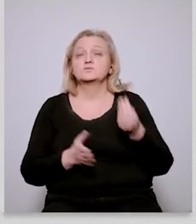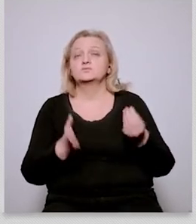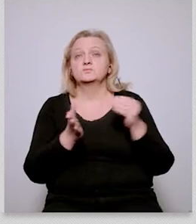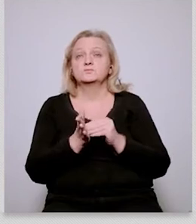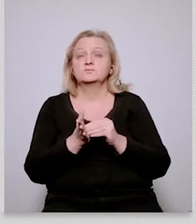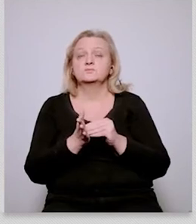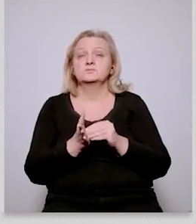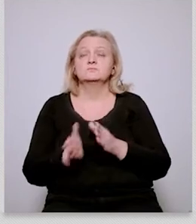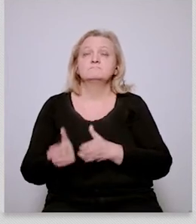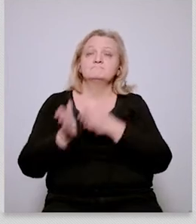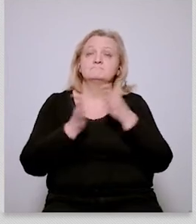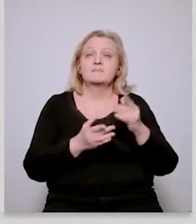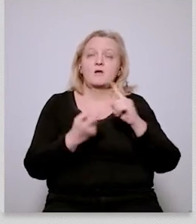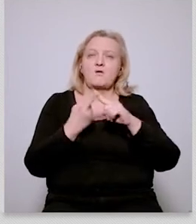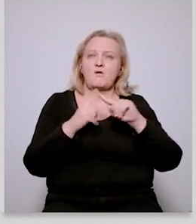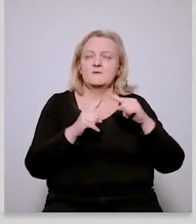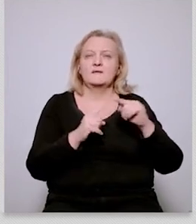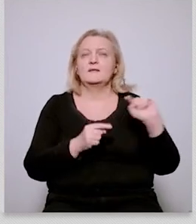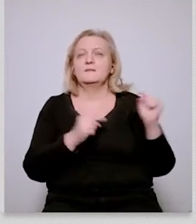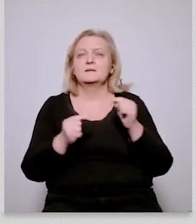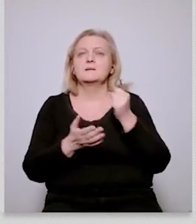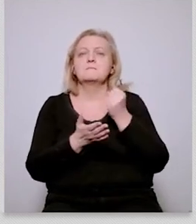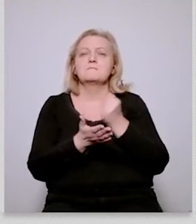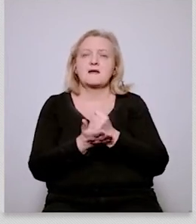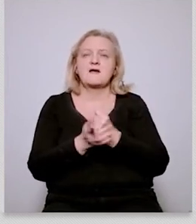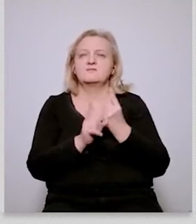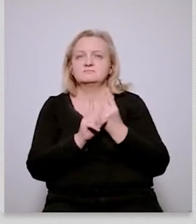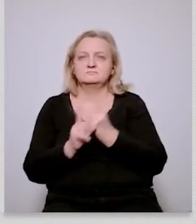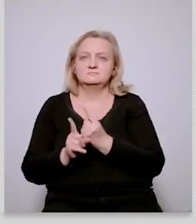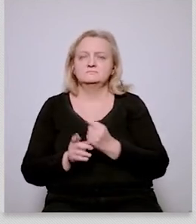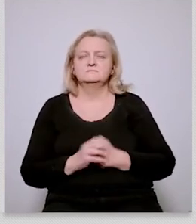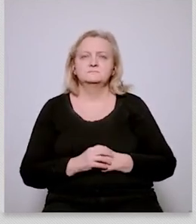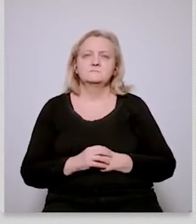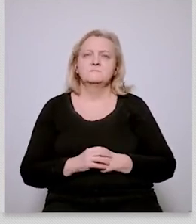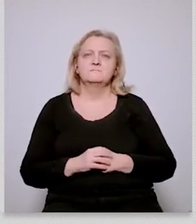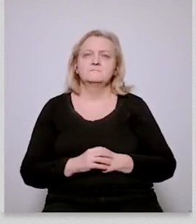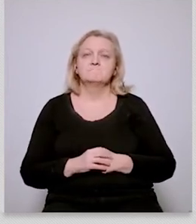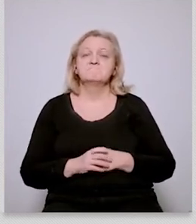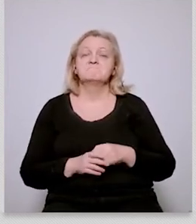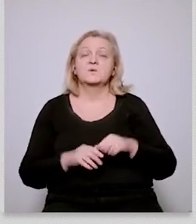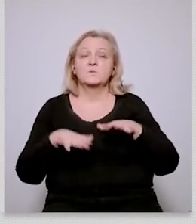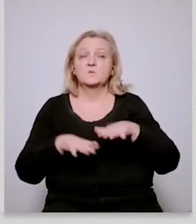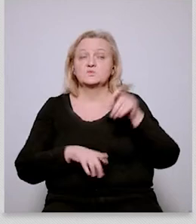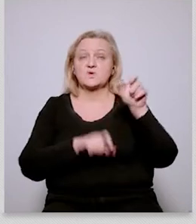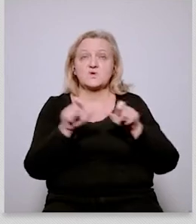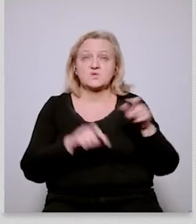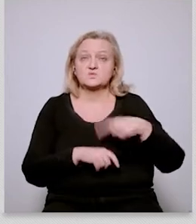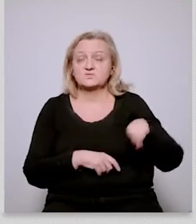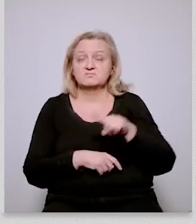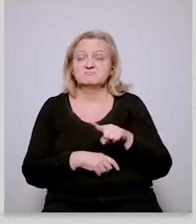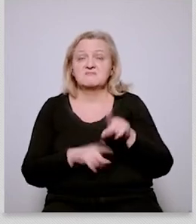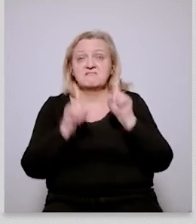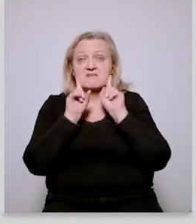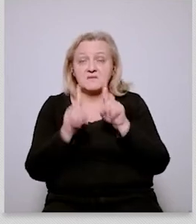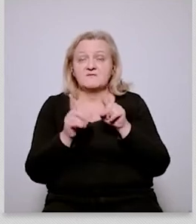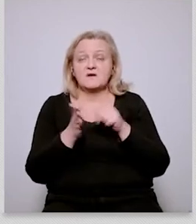way obviously brussels is the double villain it's a you know it can be depicted as a villain in climate